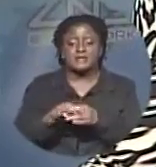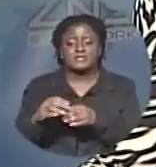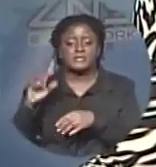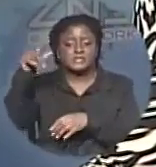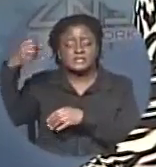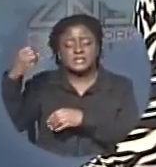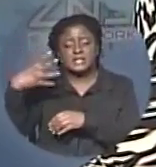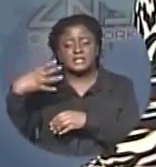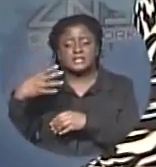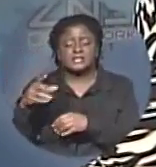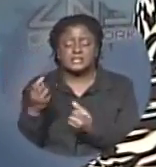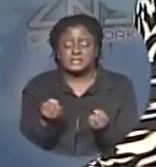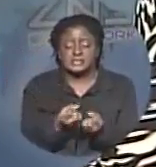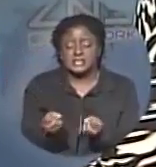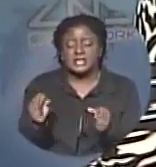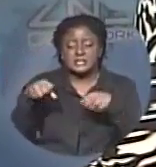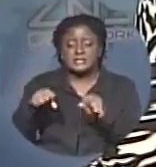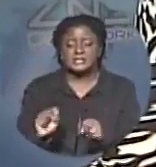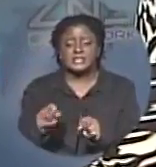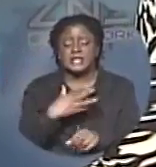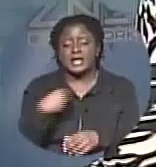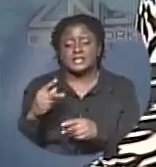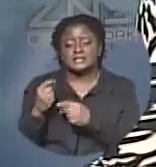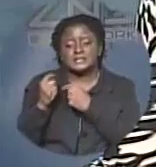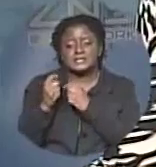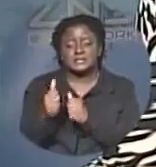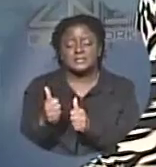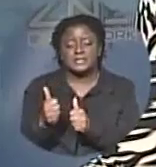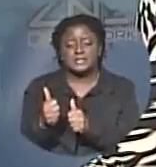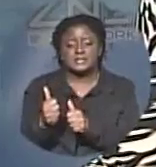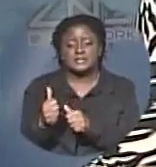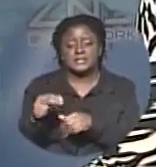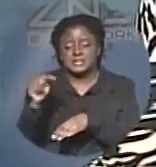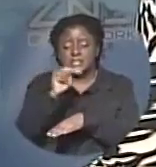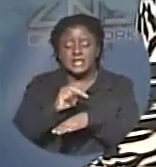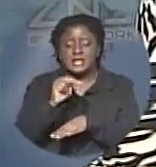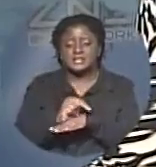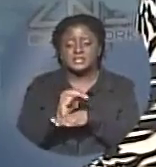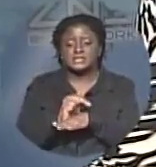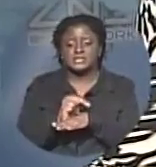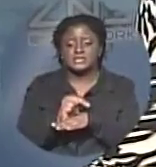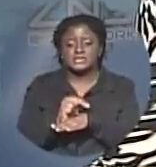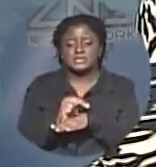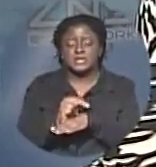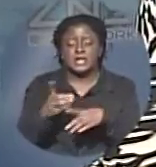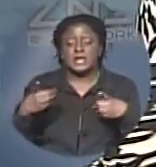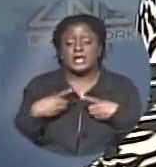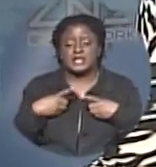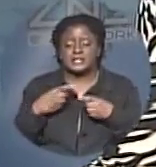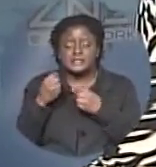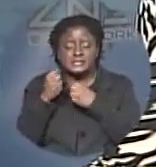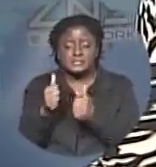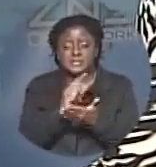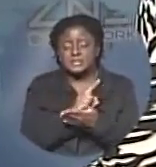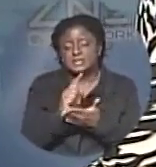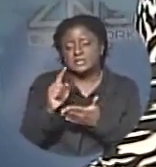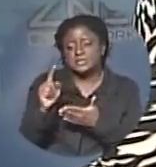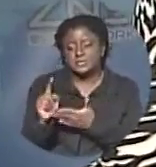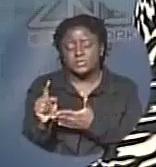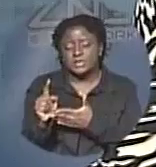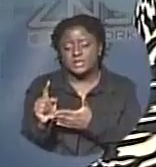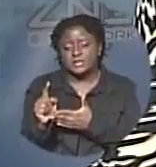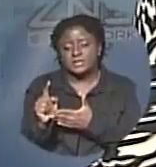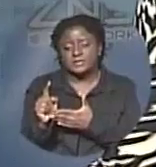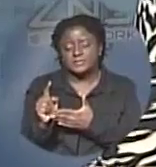that's what drew hundreds to the capital recently as NASA hosted Speed Week. The whole event, when displayed to a French-speaking audience, was yet another